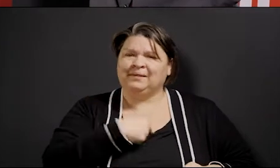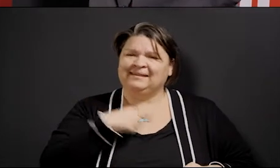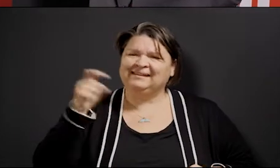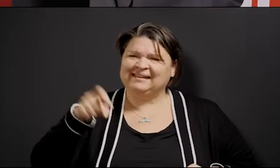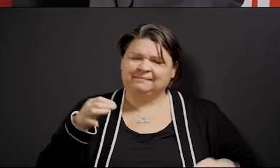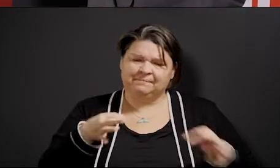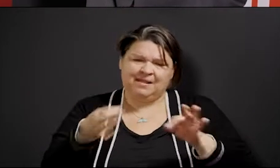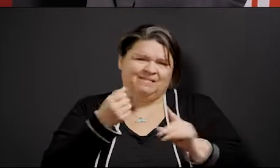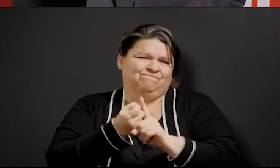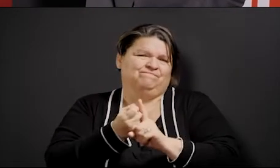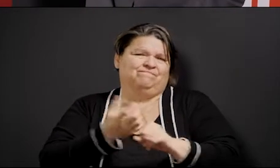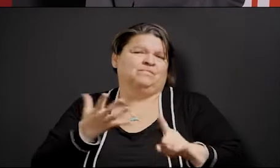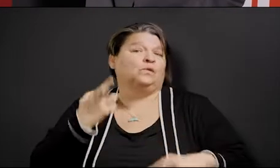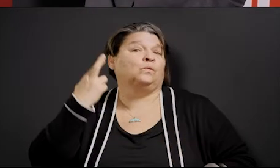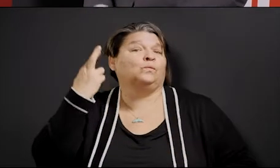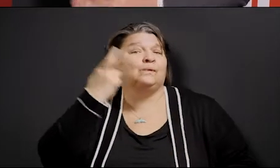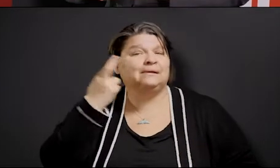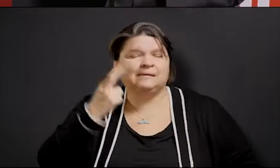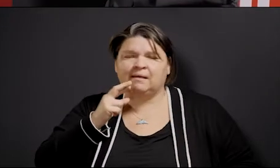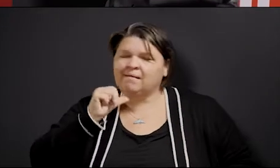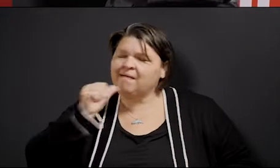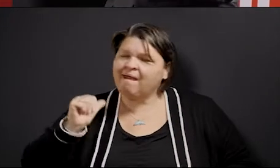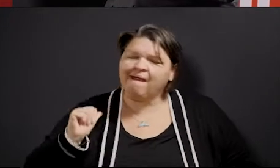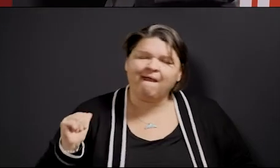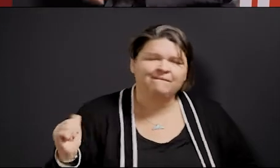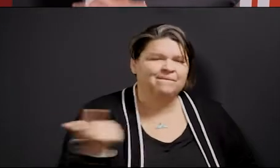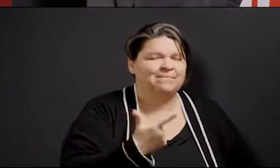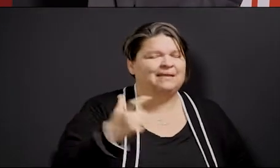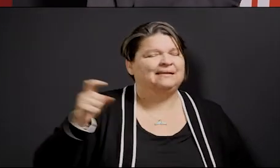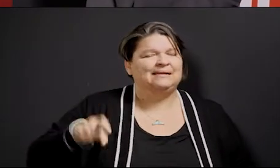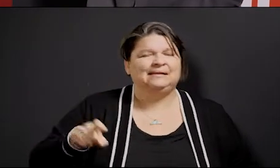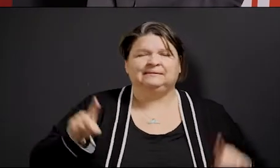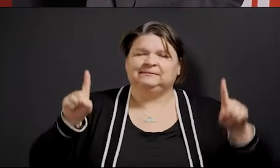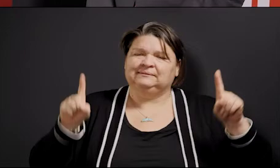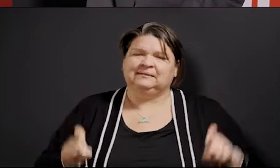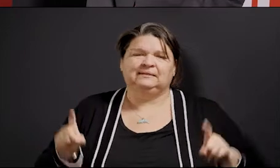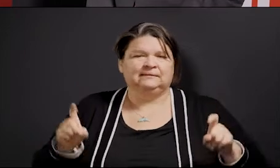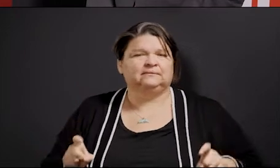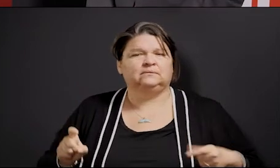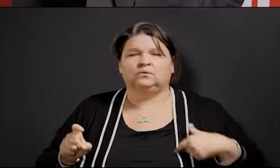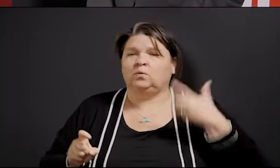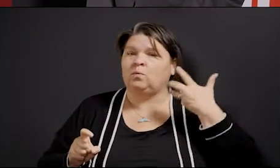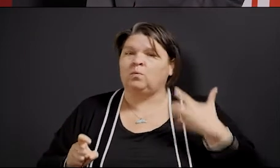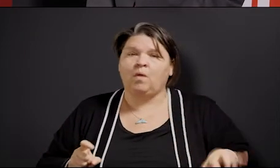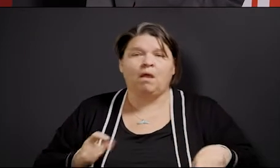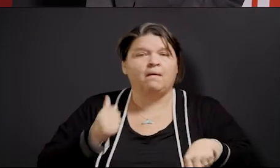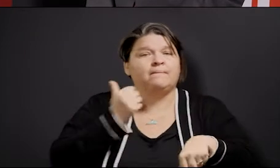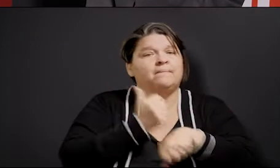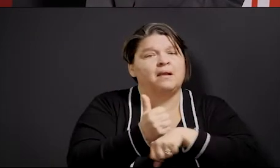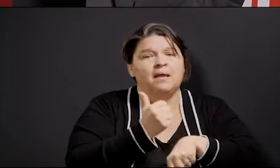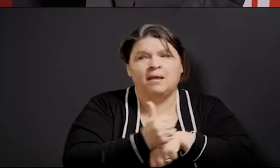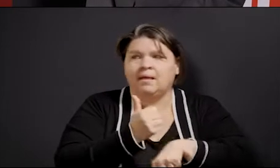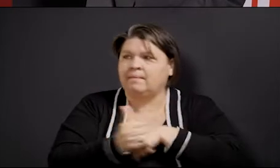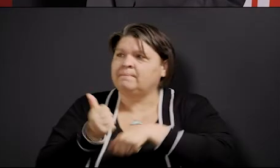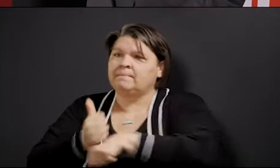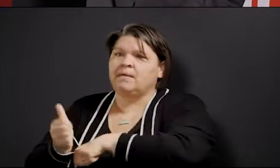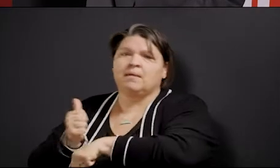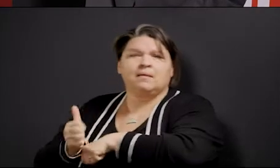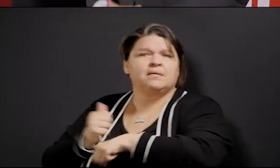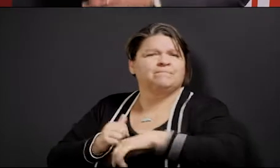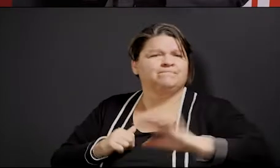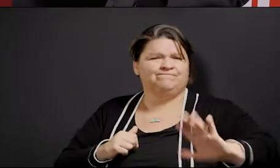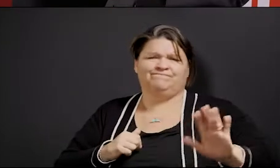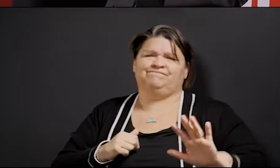Well, and there's no blame here, but I think that the CDC